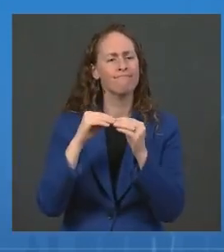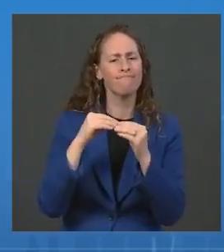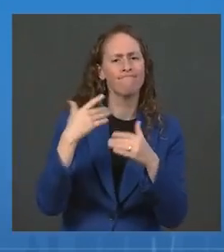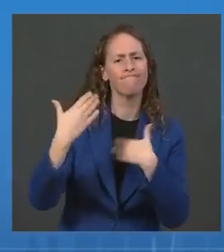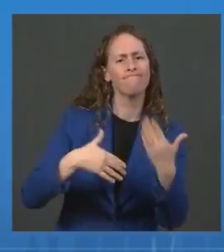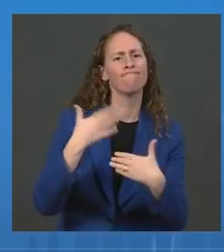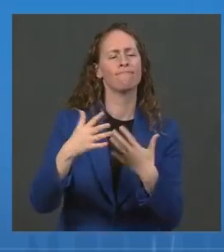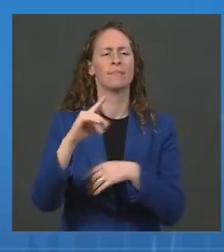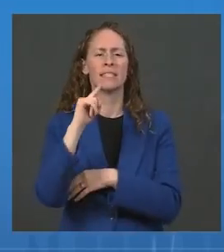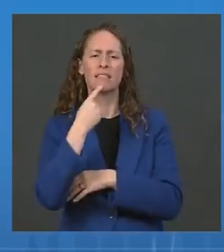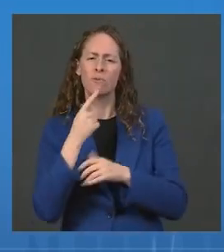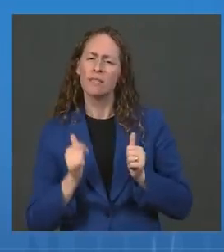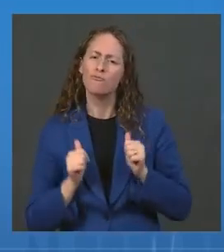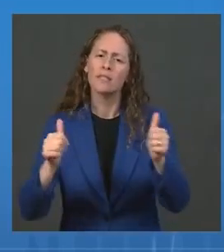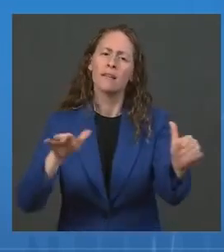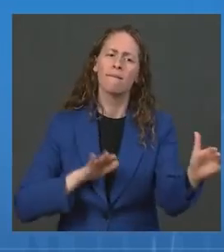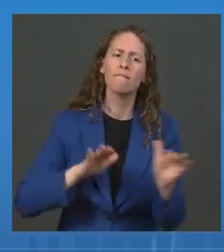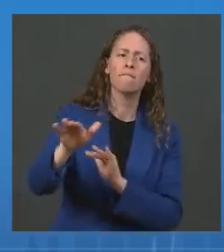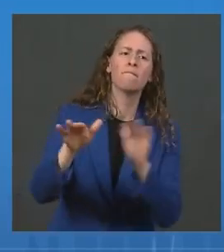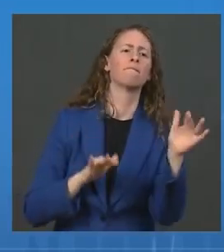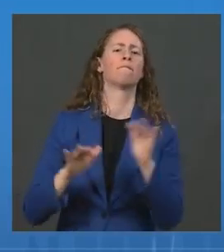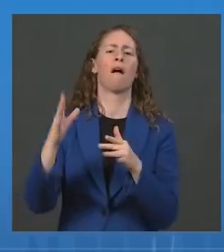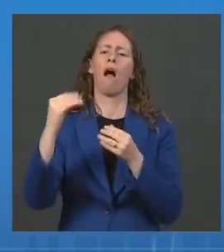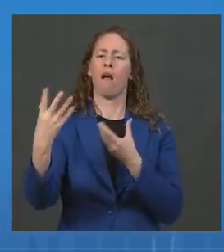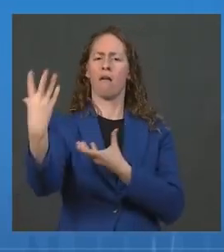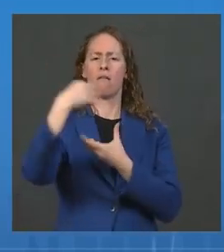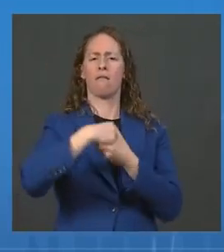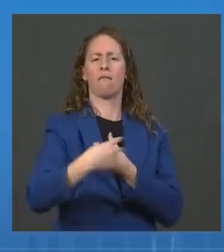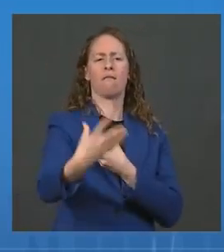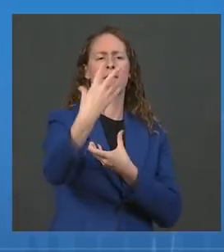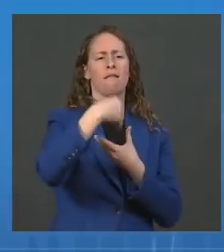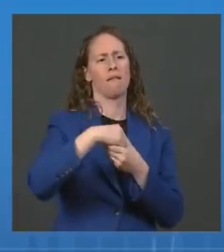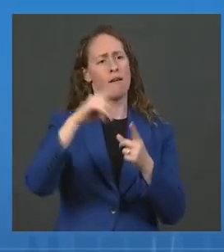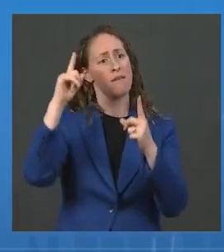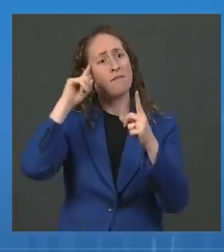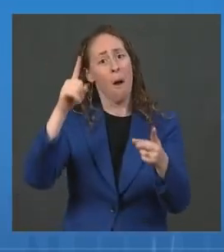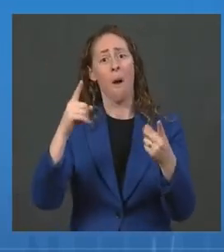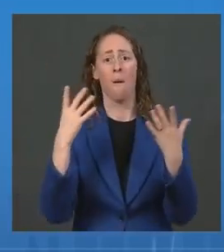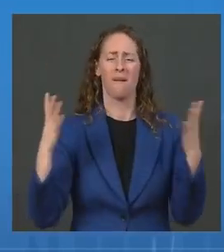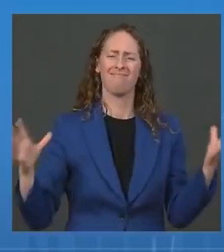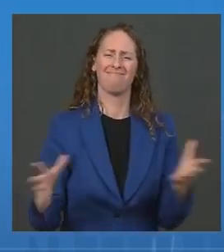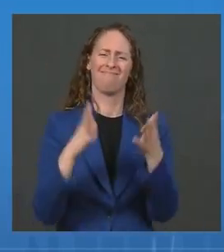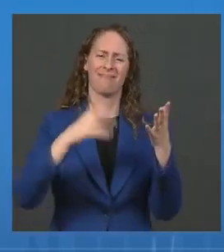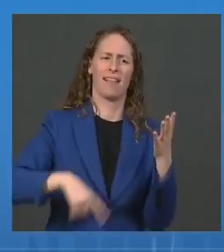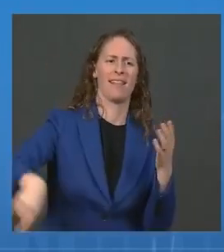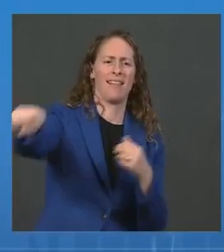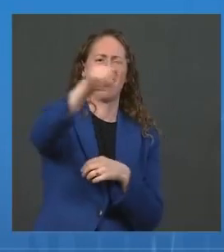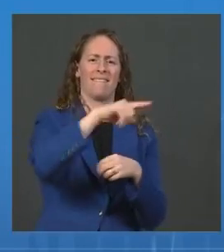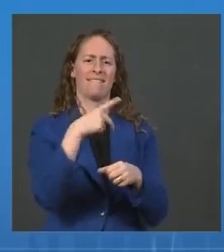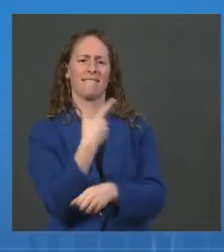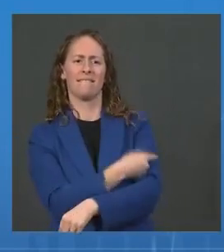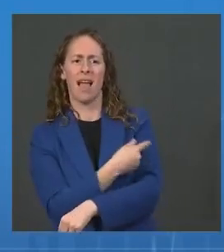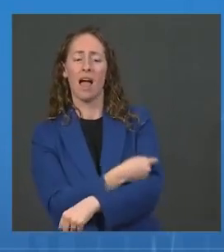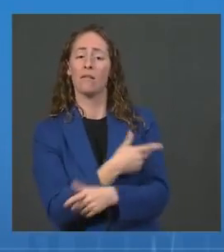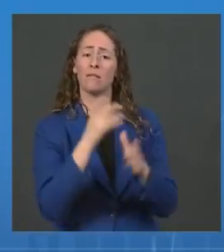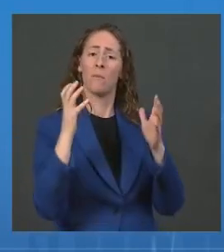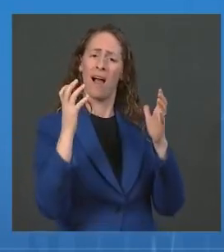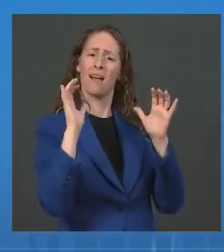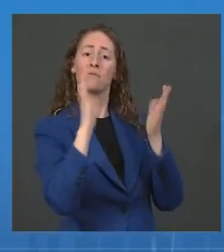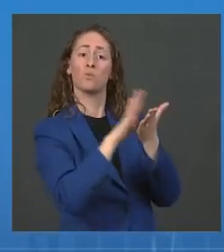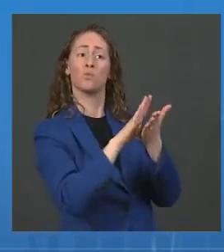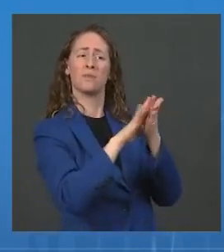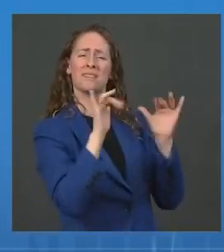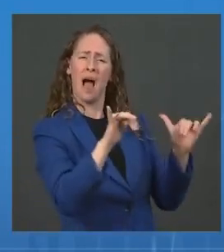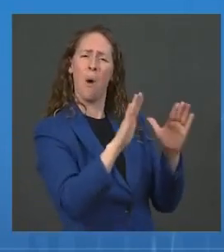drive additional progress this fall by getting more people vaccinated, keeping schools open and our economy growing,